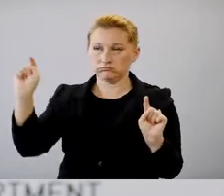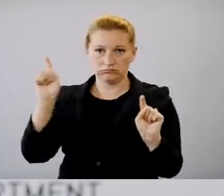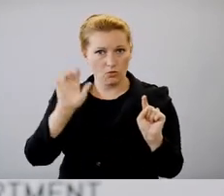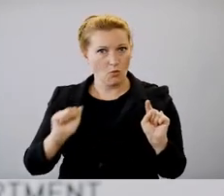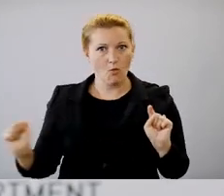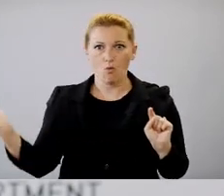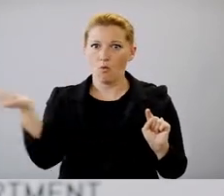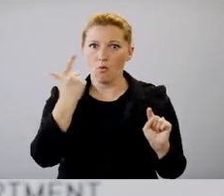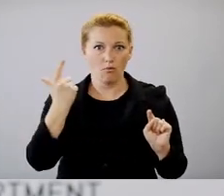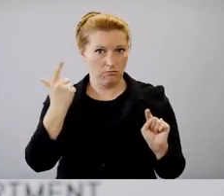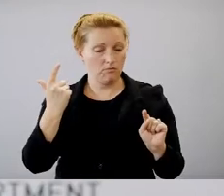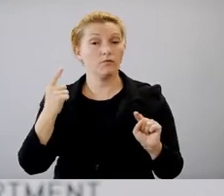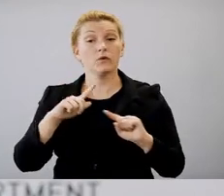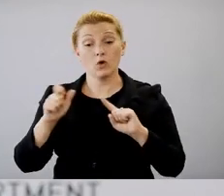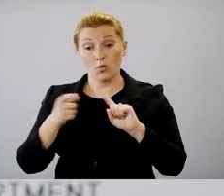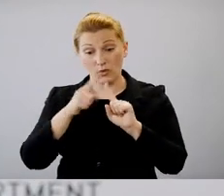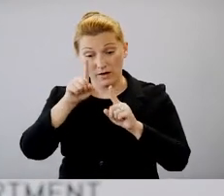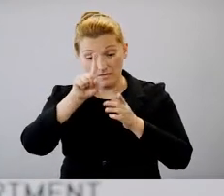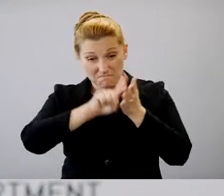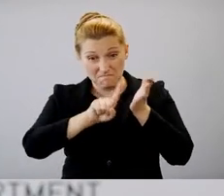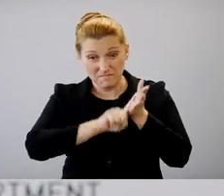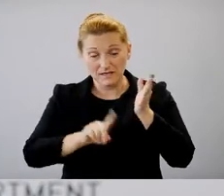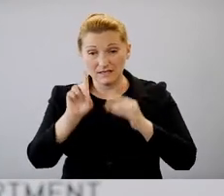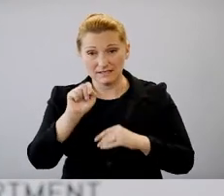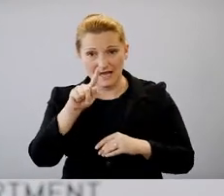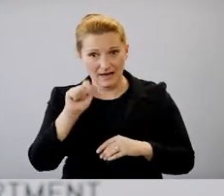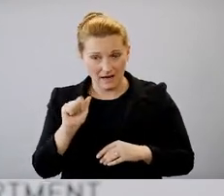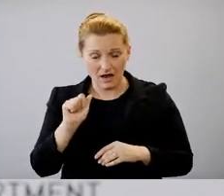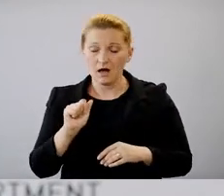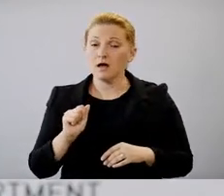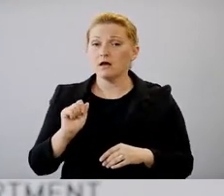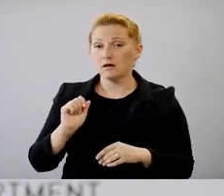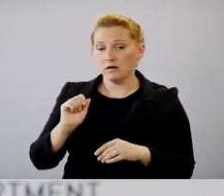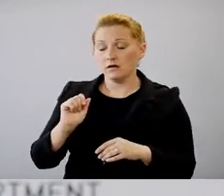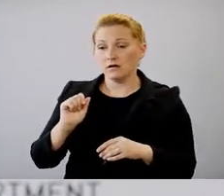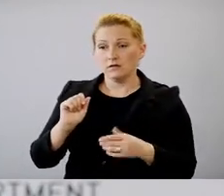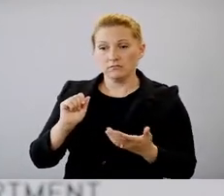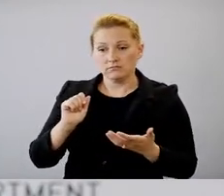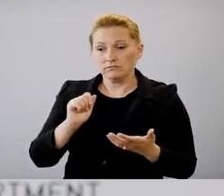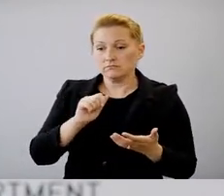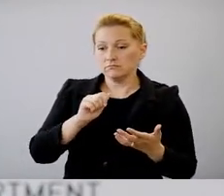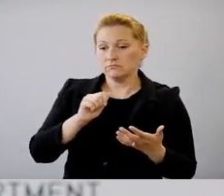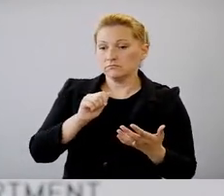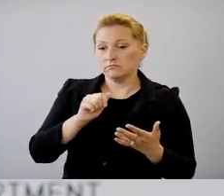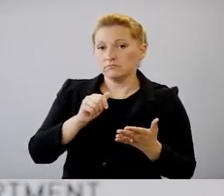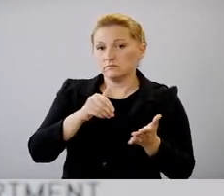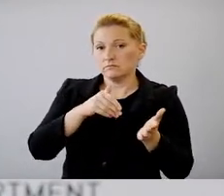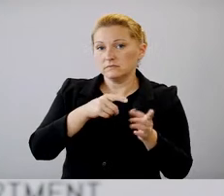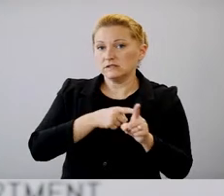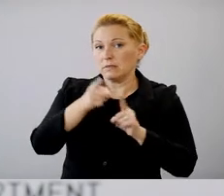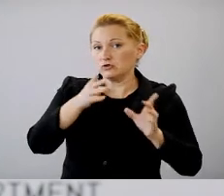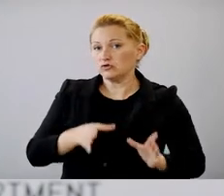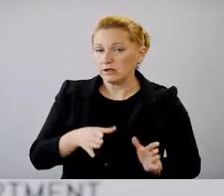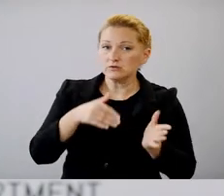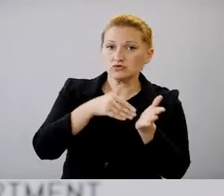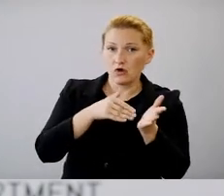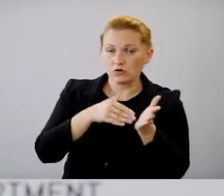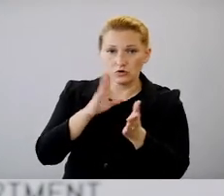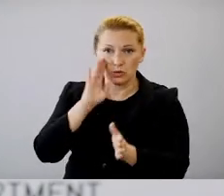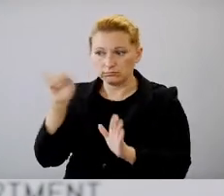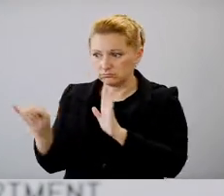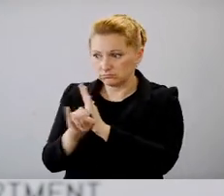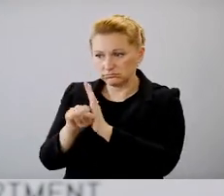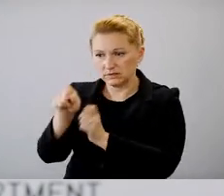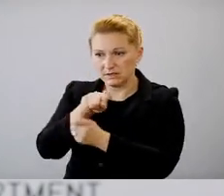as we continue to look at the data and identify new areas, our Epis may point out those updated areas, but it's something that we've been working on because just like you